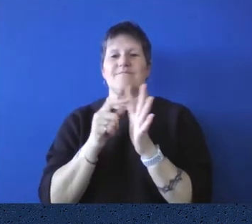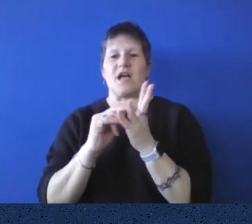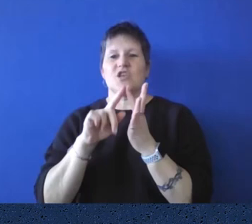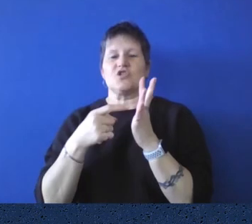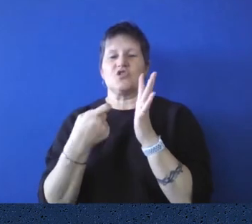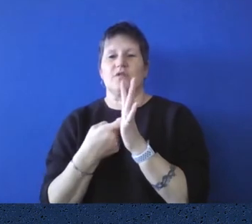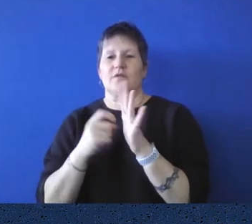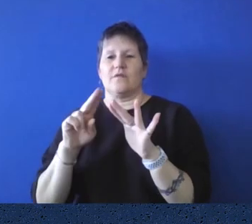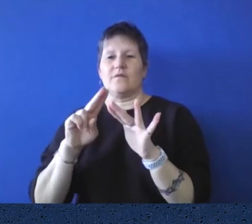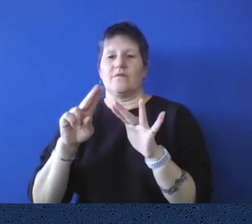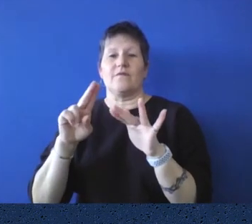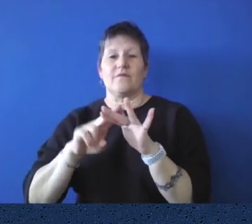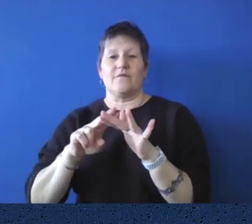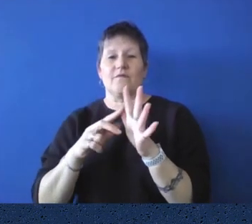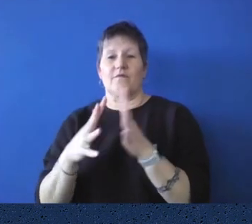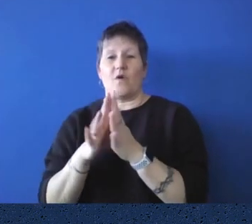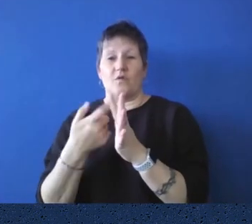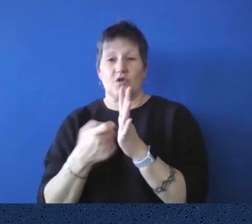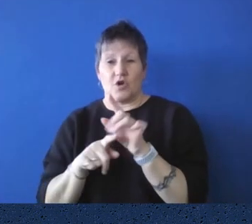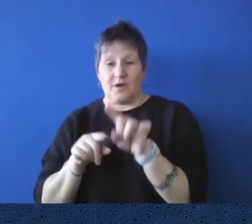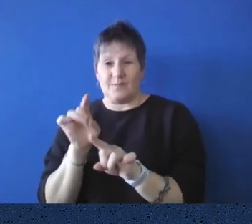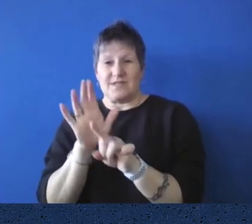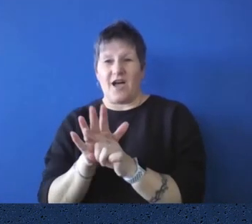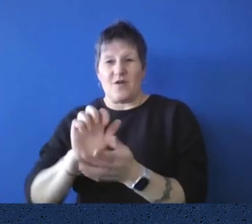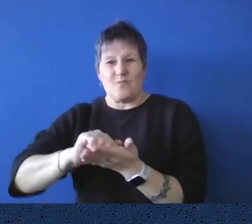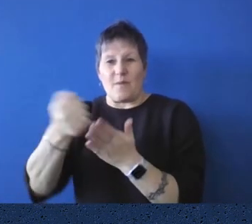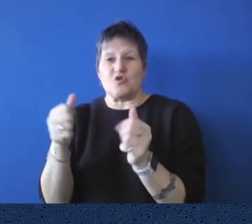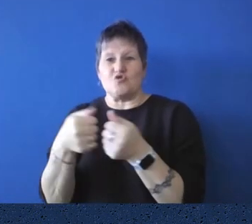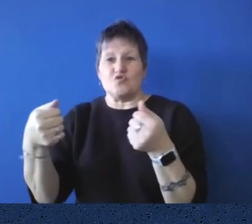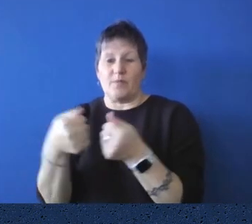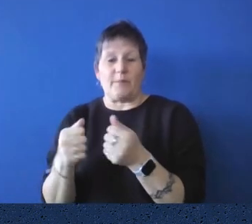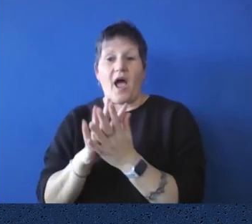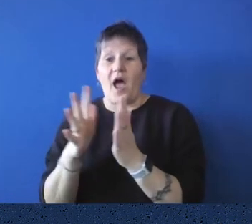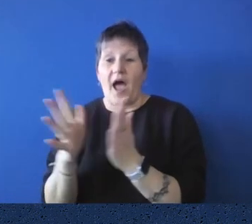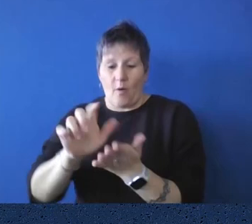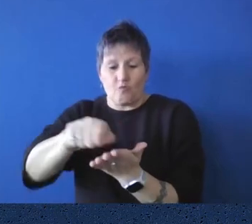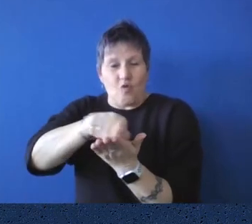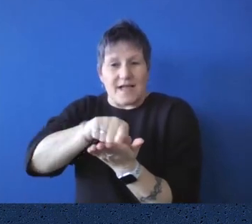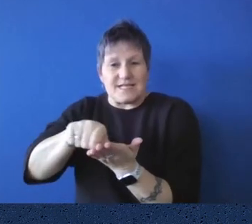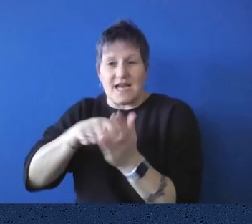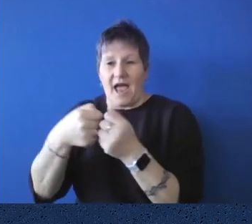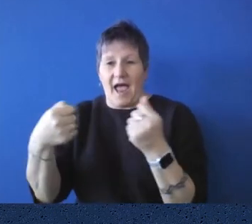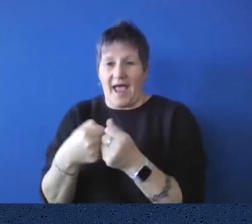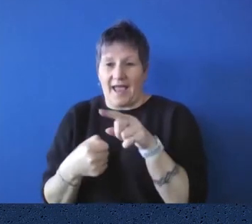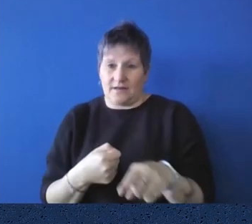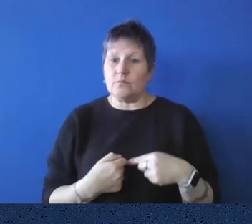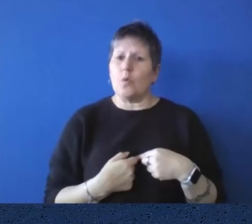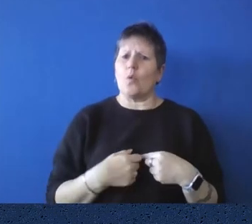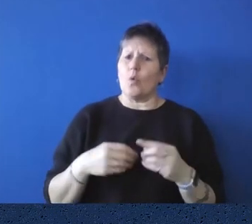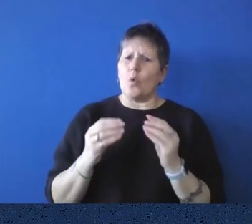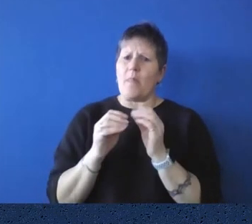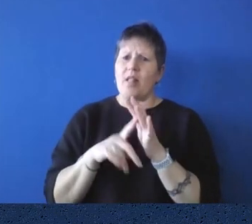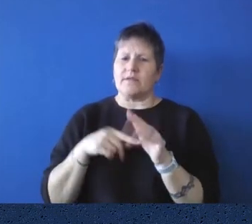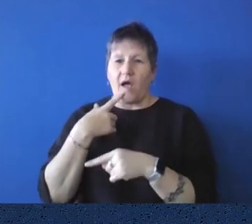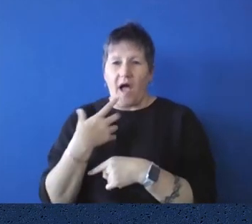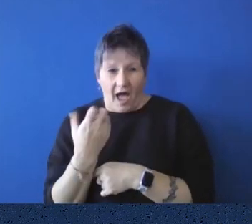a copy of his first handwritten newspaper. And that's, that's here in the collection. It is indeed. And is that, would that be one of